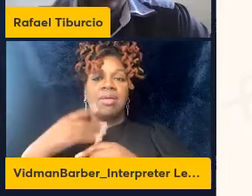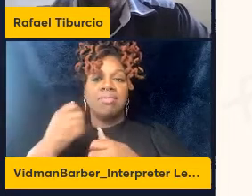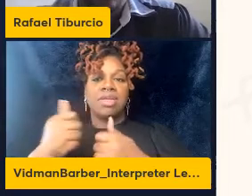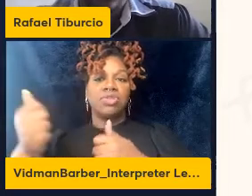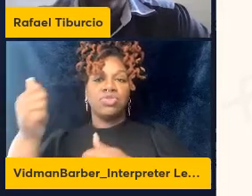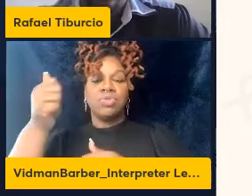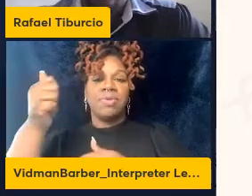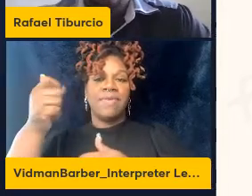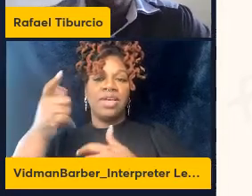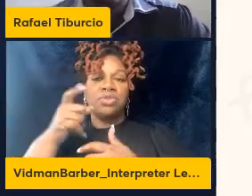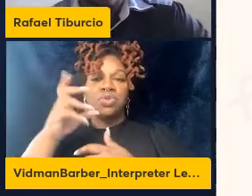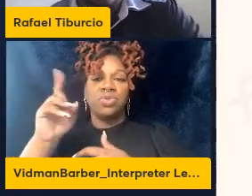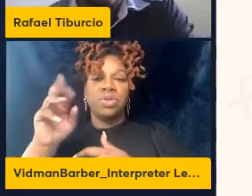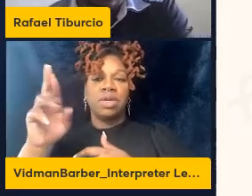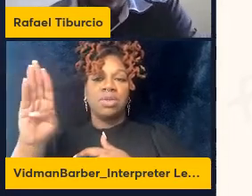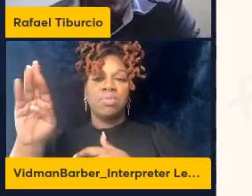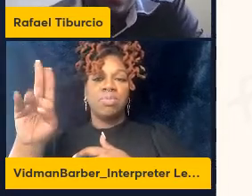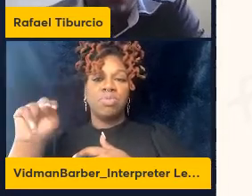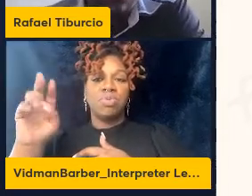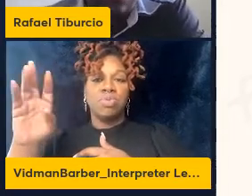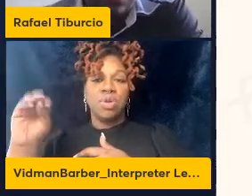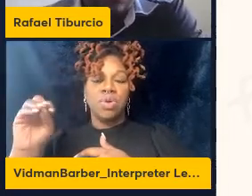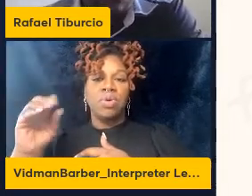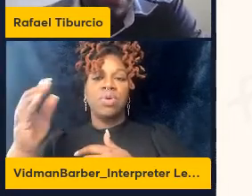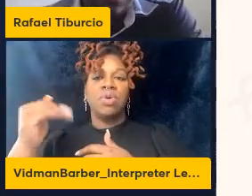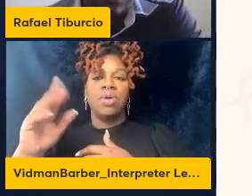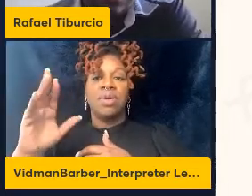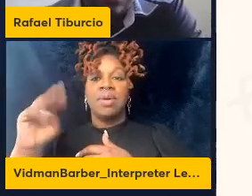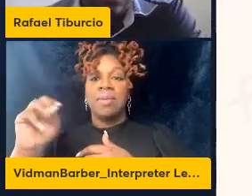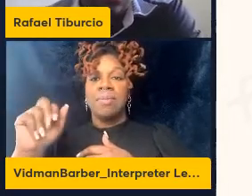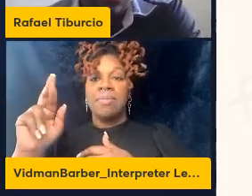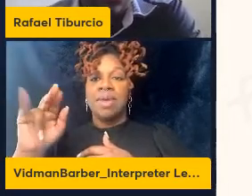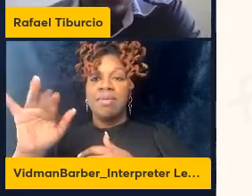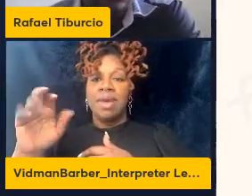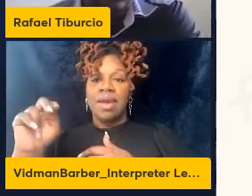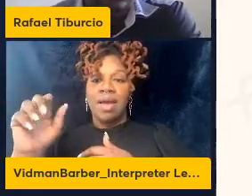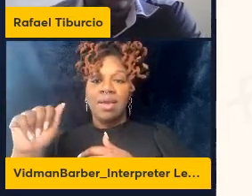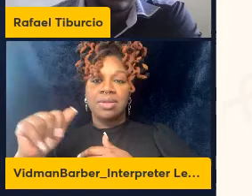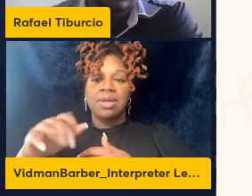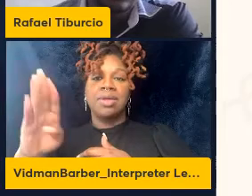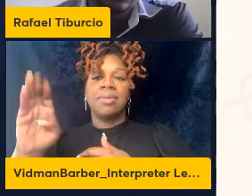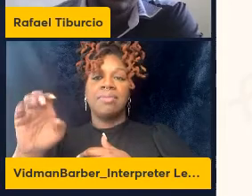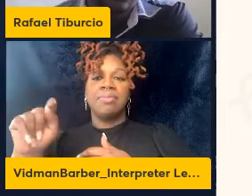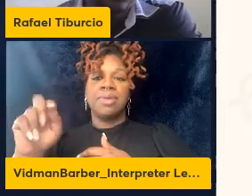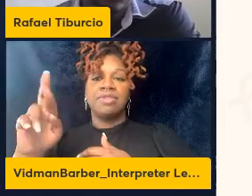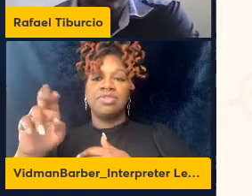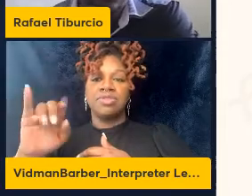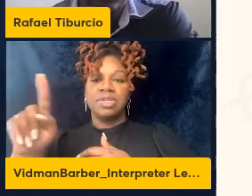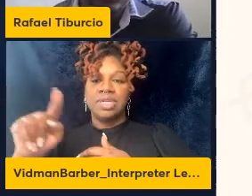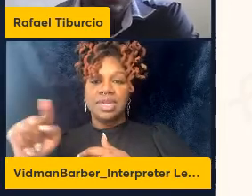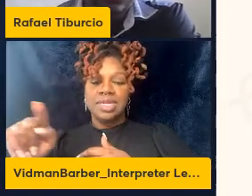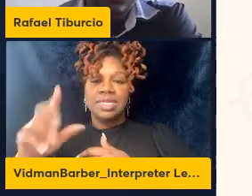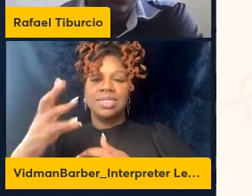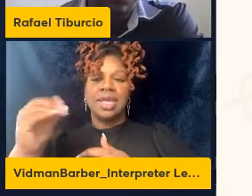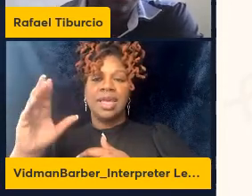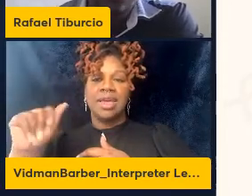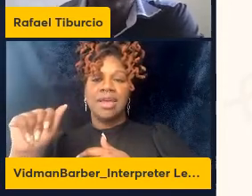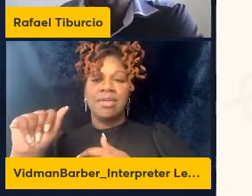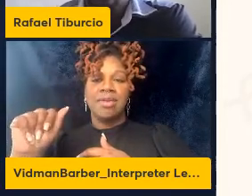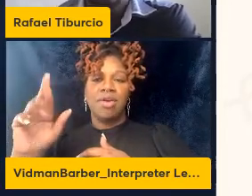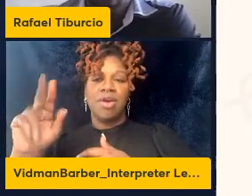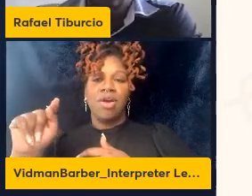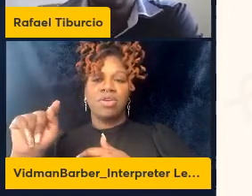my lab mates Mariana and Beatriz and Artu Dr. Rini Serreti for the collaboration and Dr.